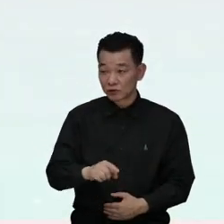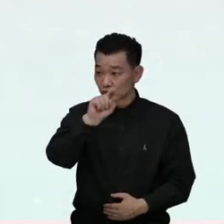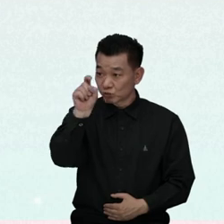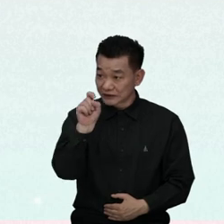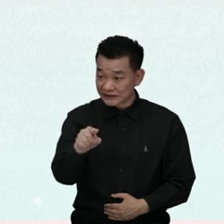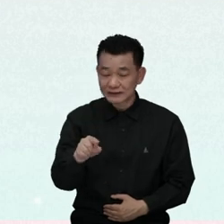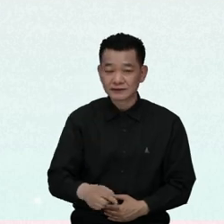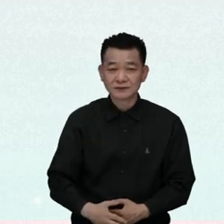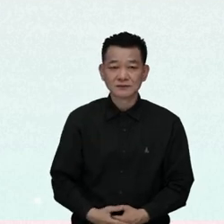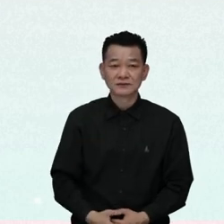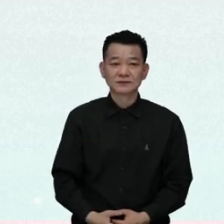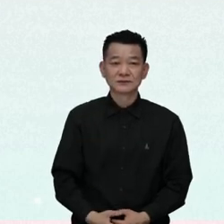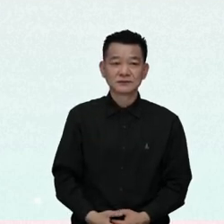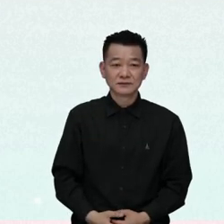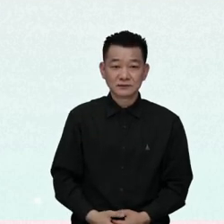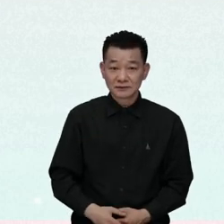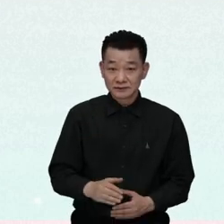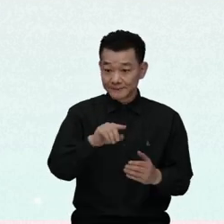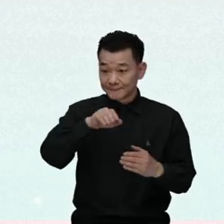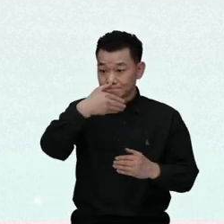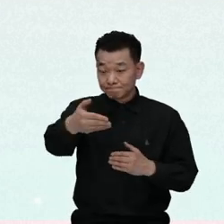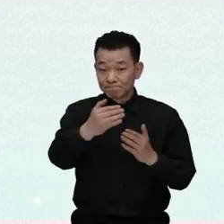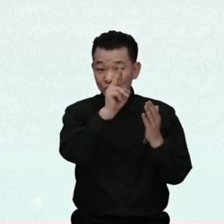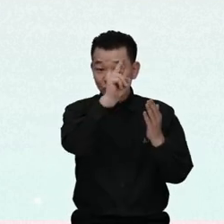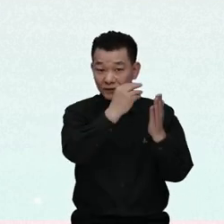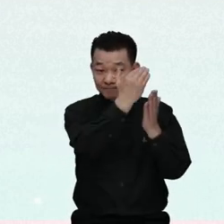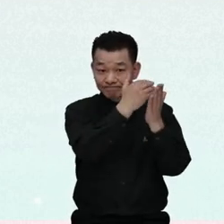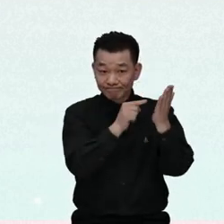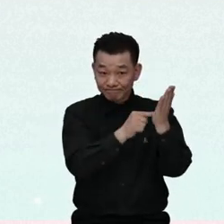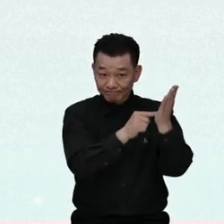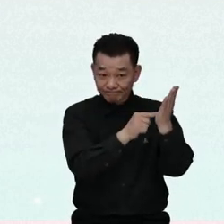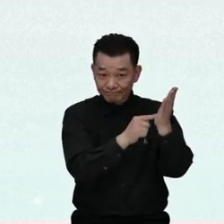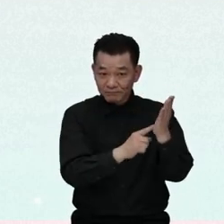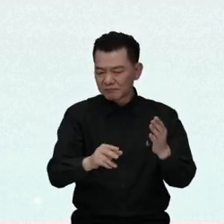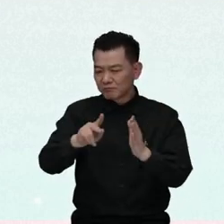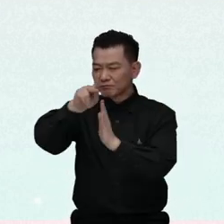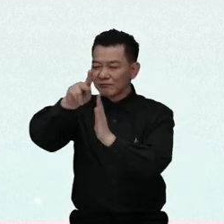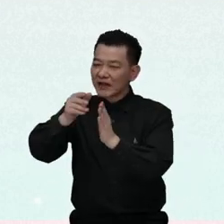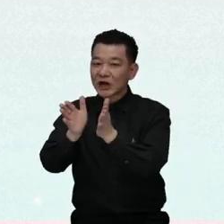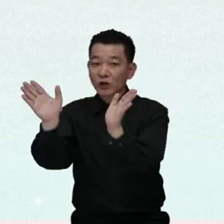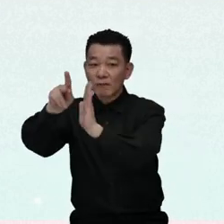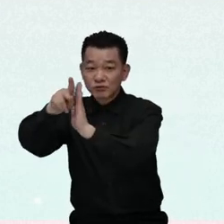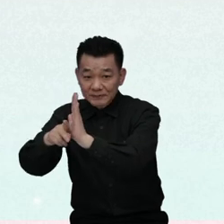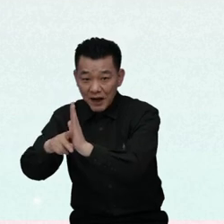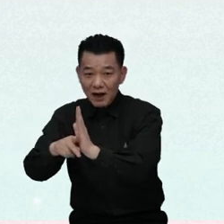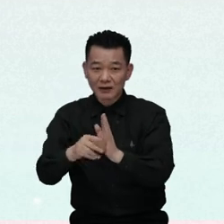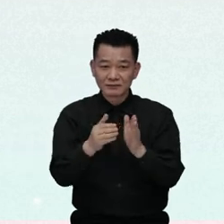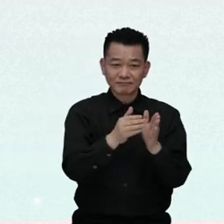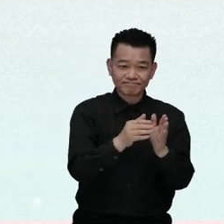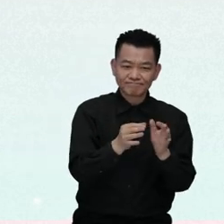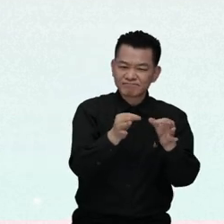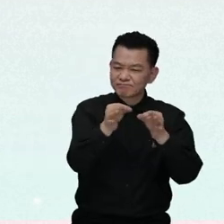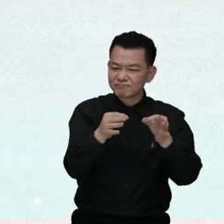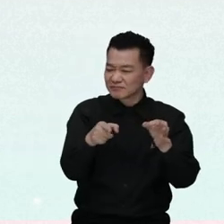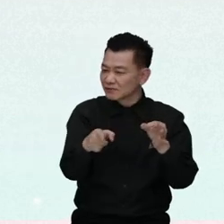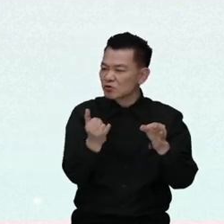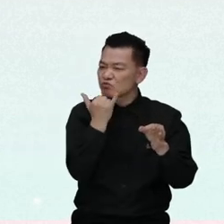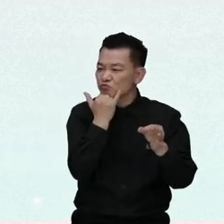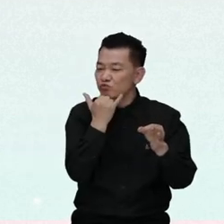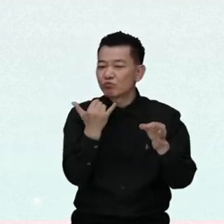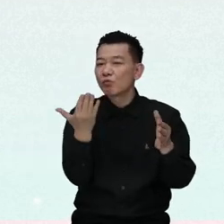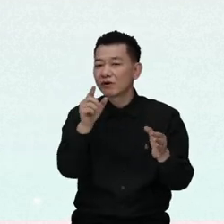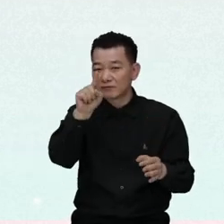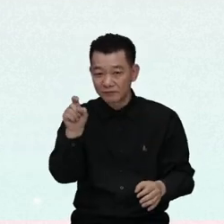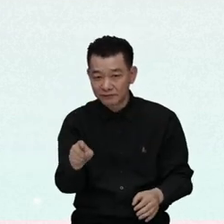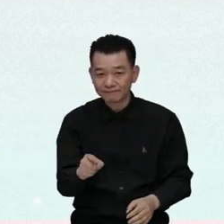Here is a short quiz. What is not a correct description of the general principles of the UN Convention on the